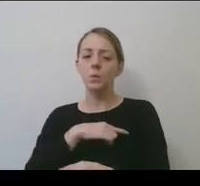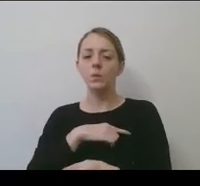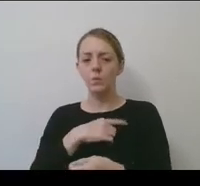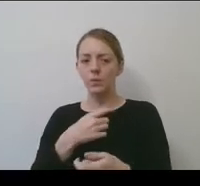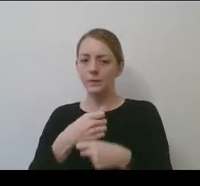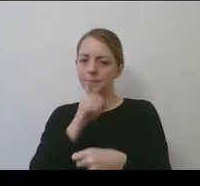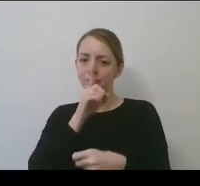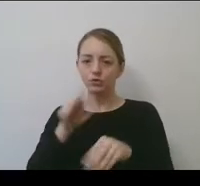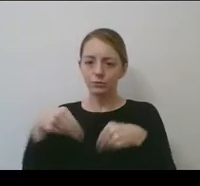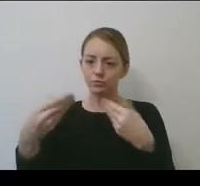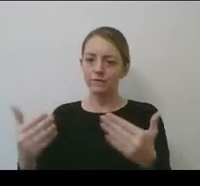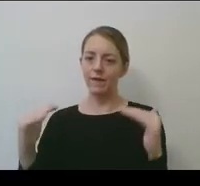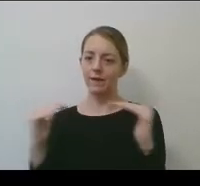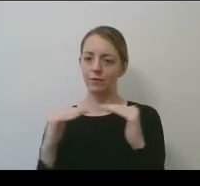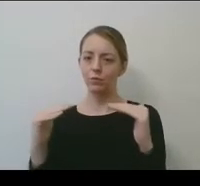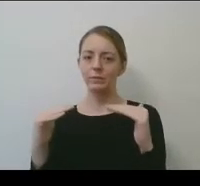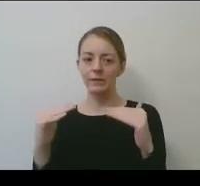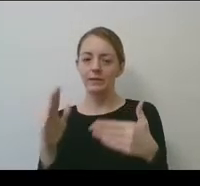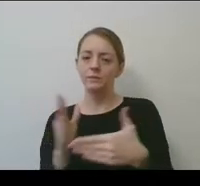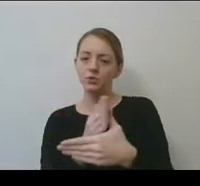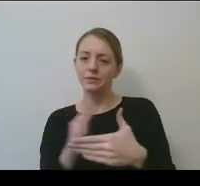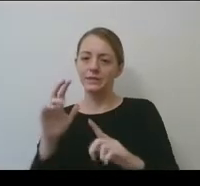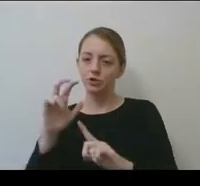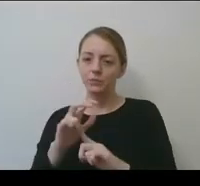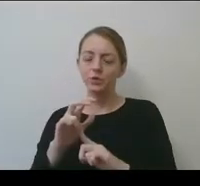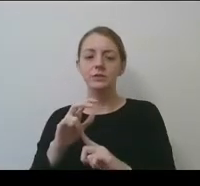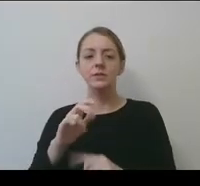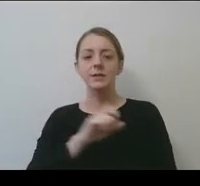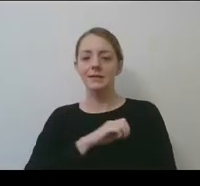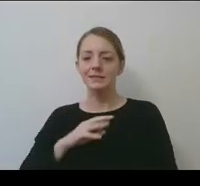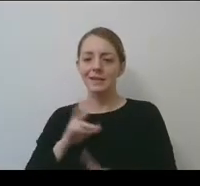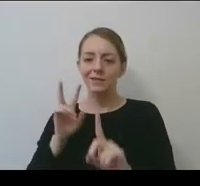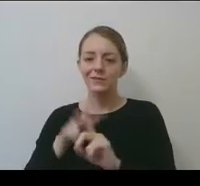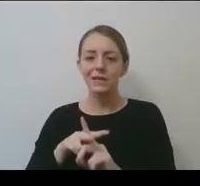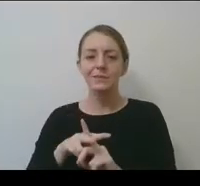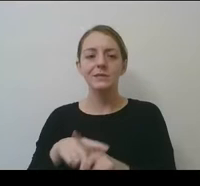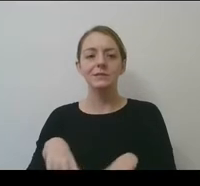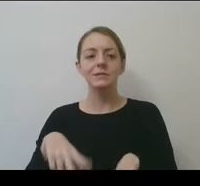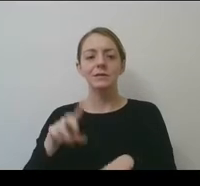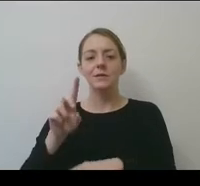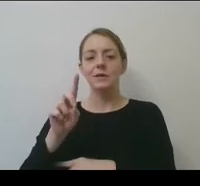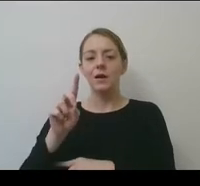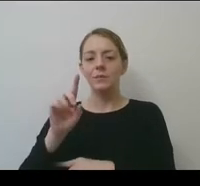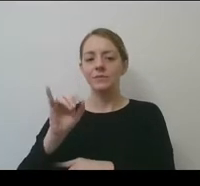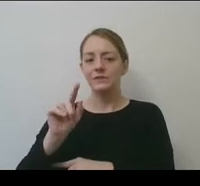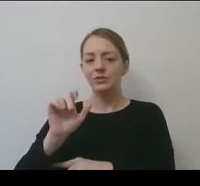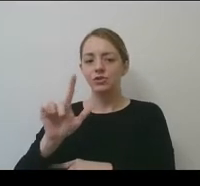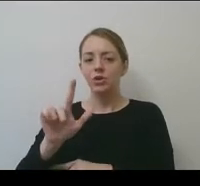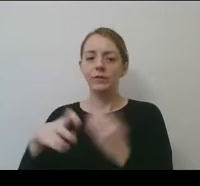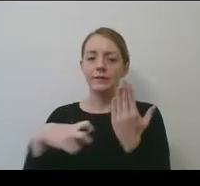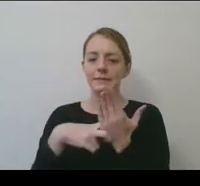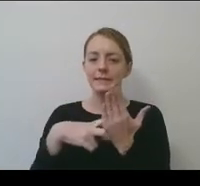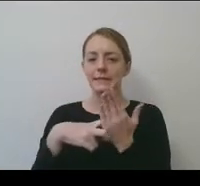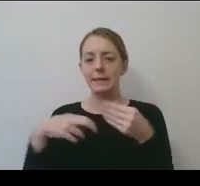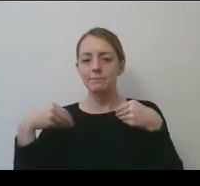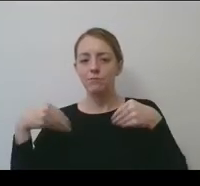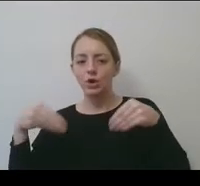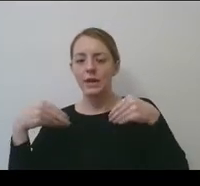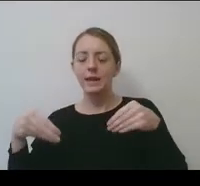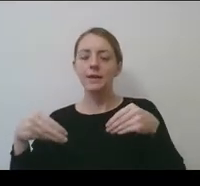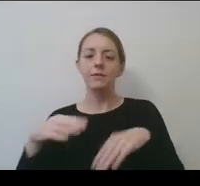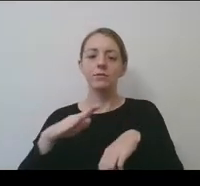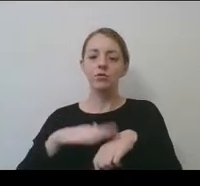championships with staffing assignments in social digital ticketing, marketing, um, those sorts of areas, even onsite staff, um,